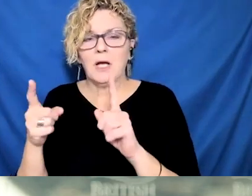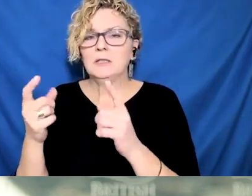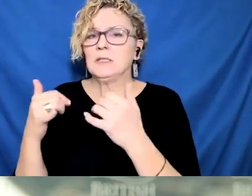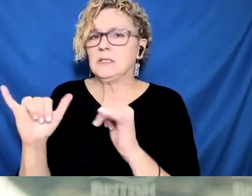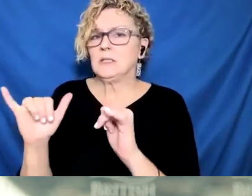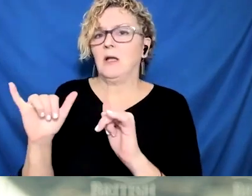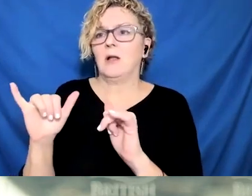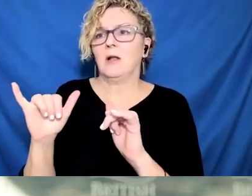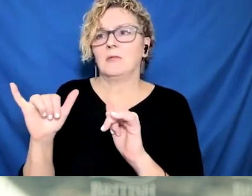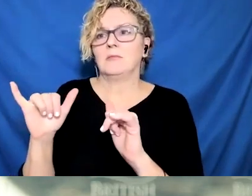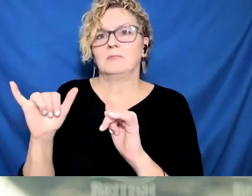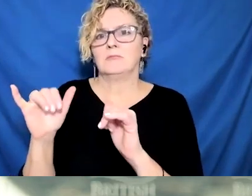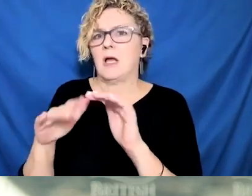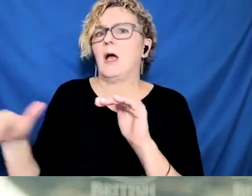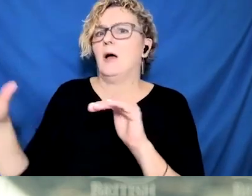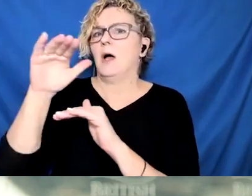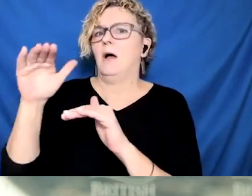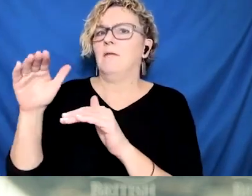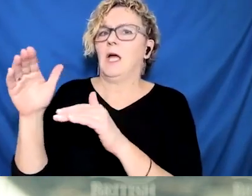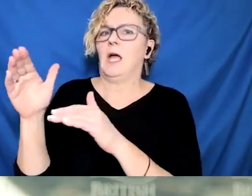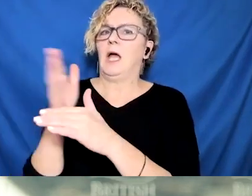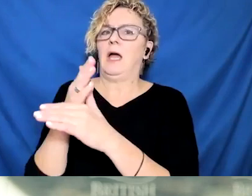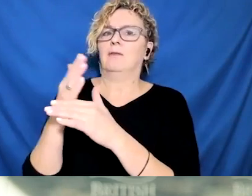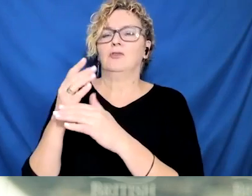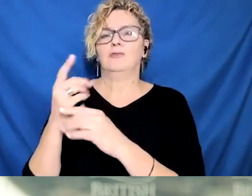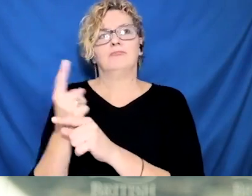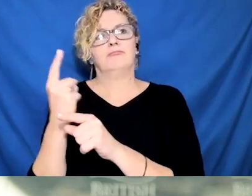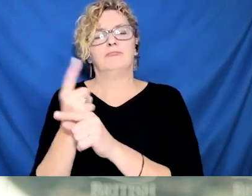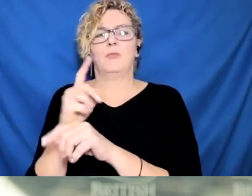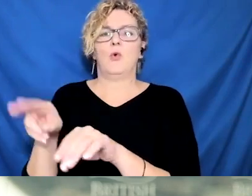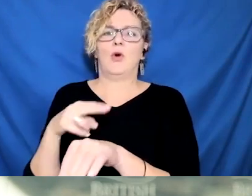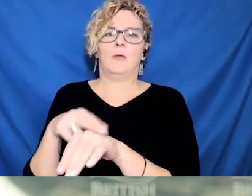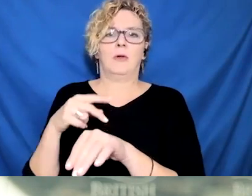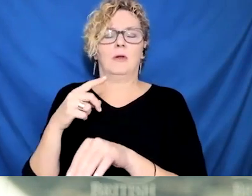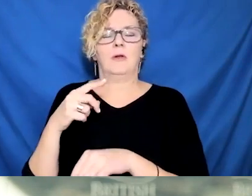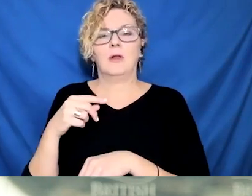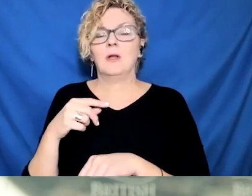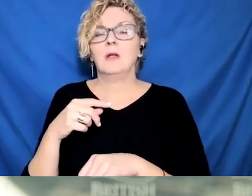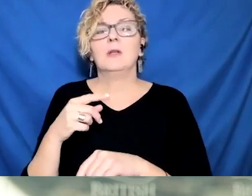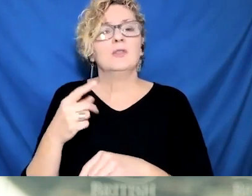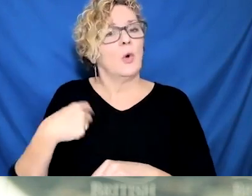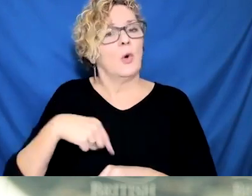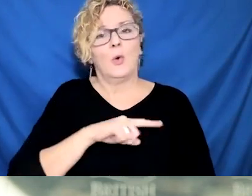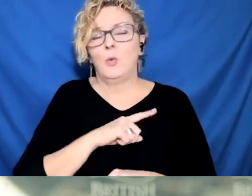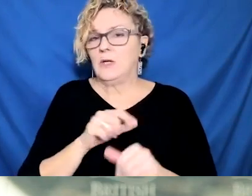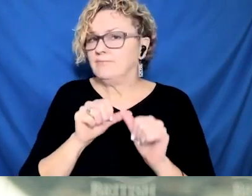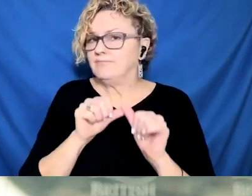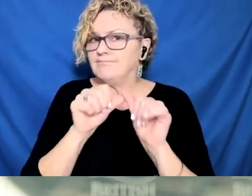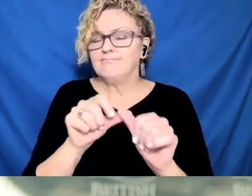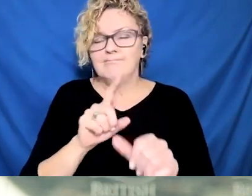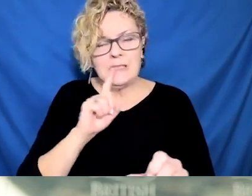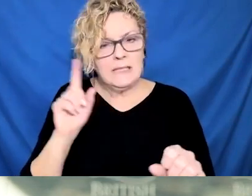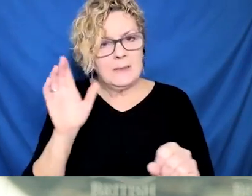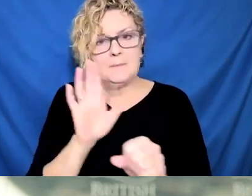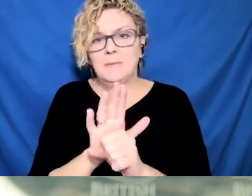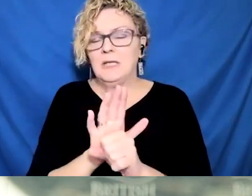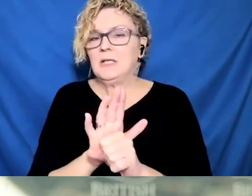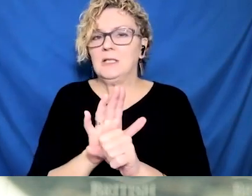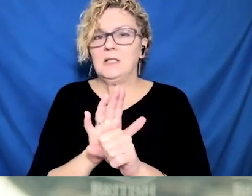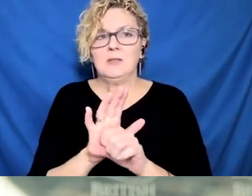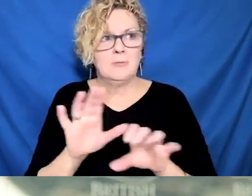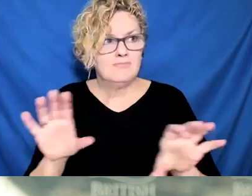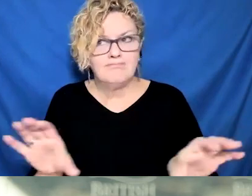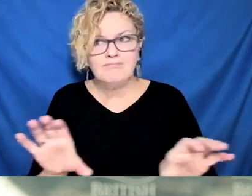,000 booster doses priorized to those at the greatest risk for severe illness, which is, I think, an